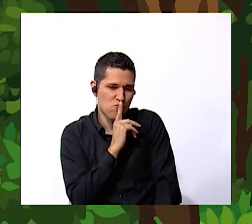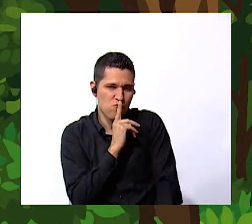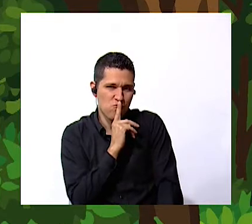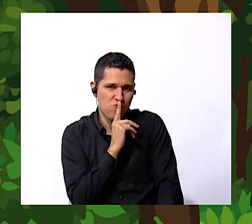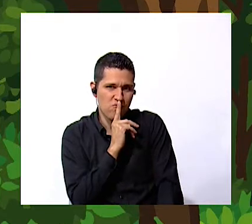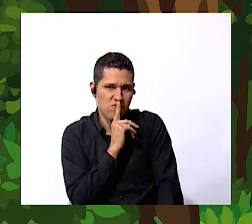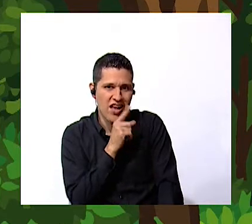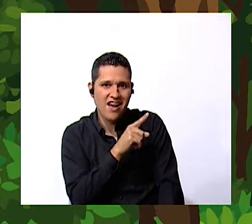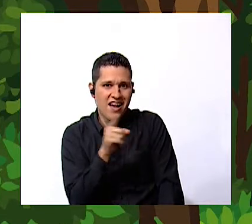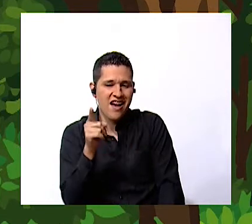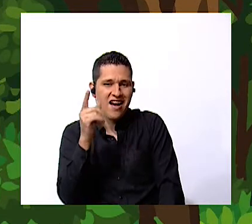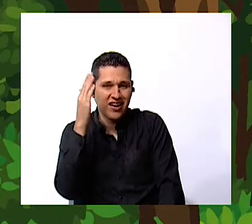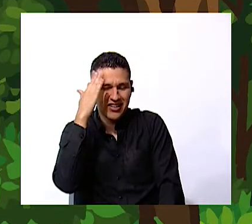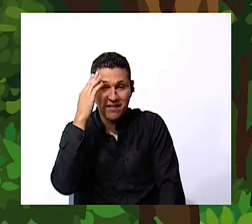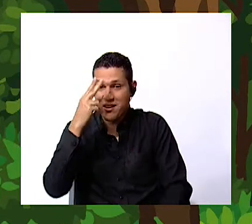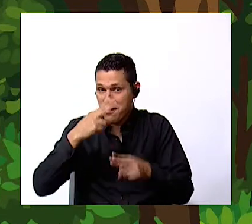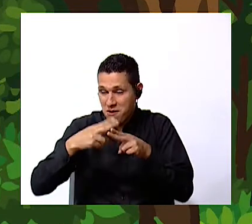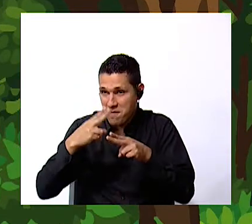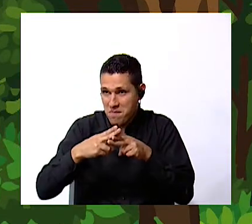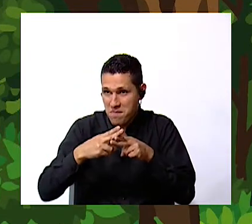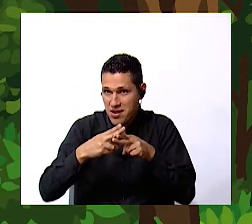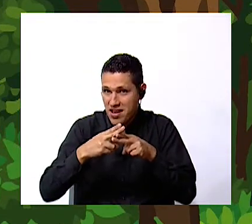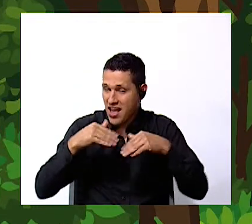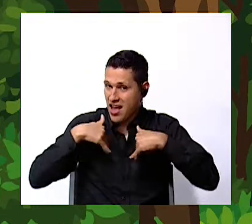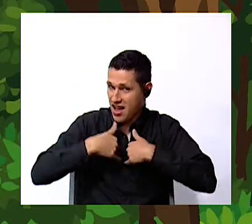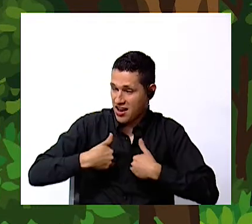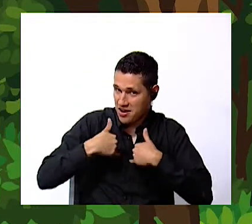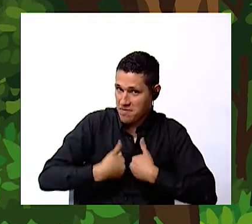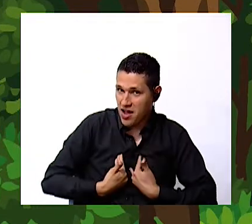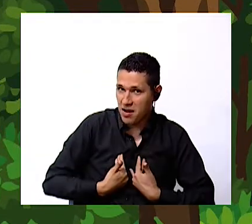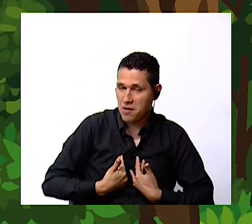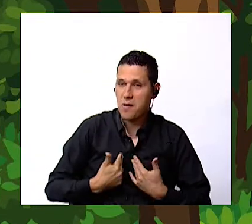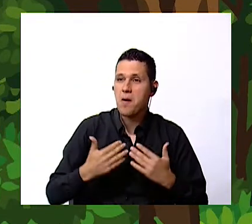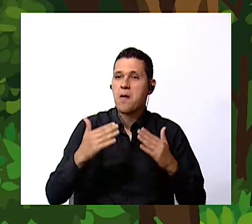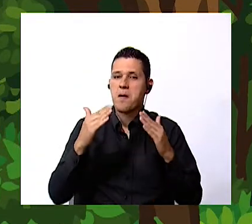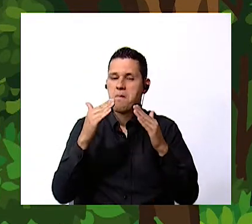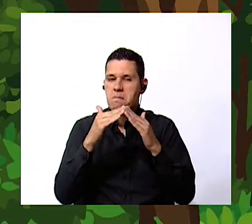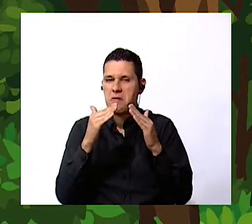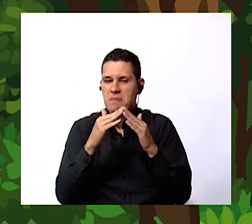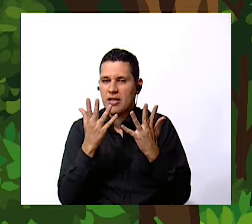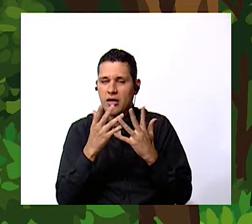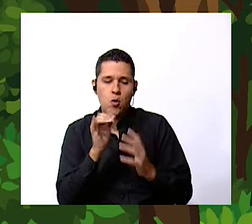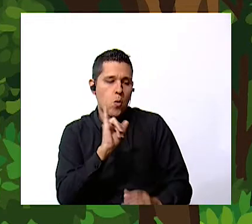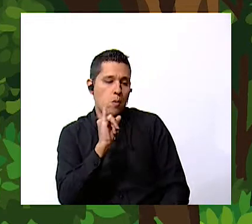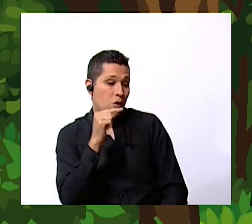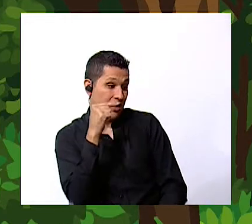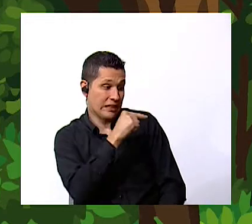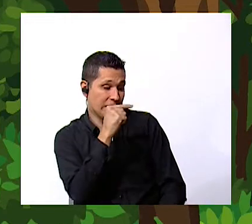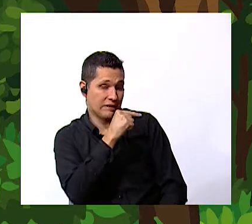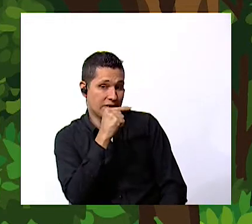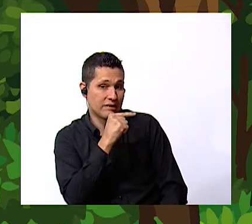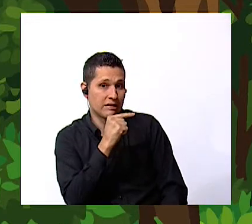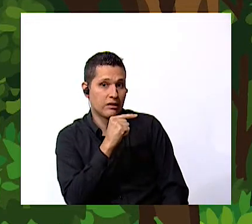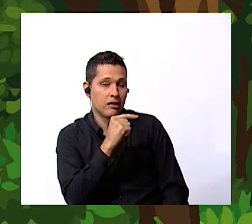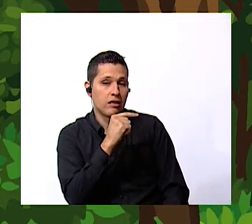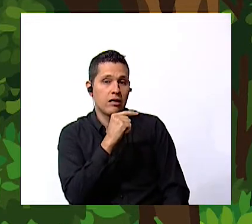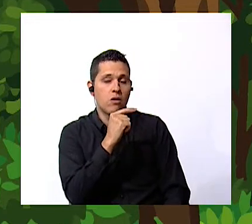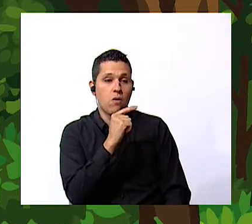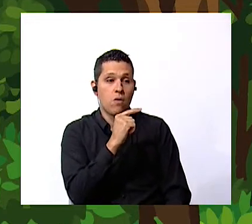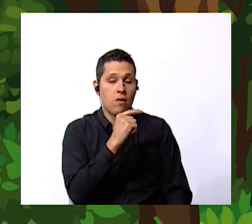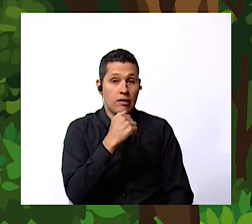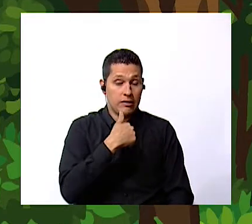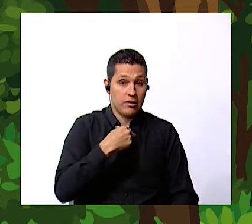know the name of some animals are they living things like Maria or non-living things